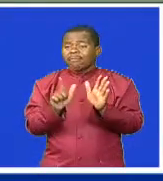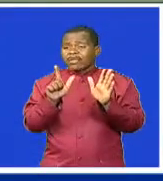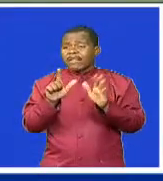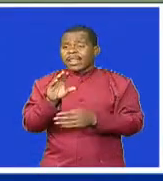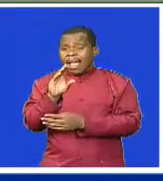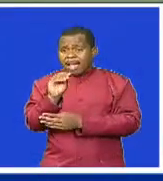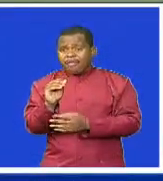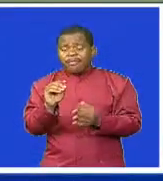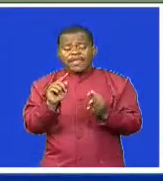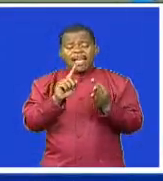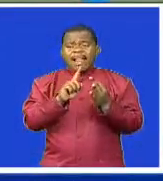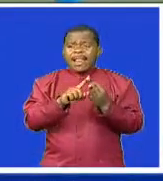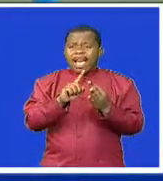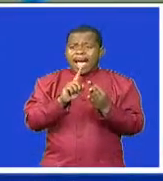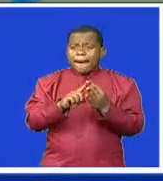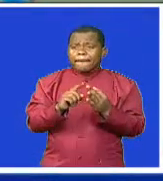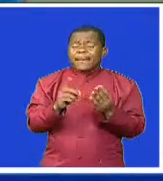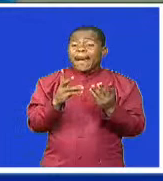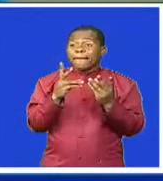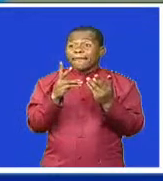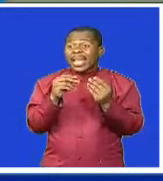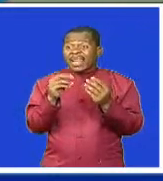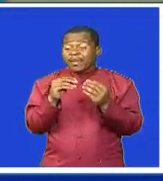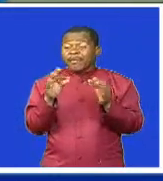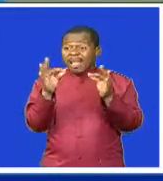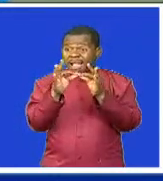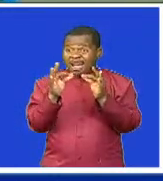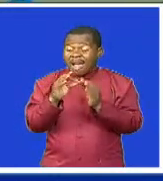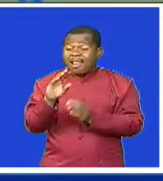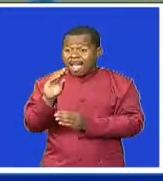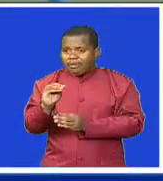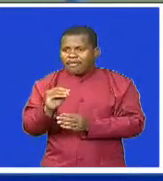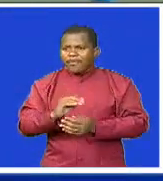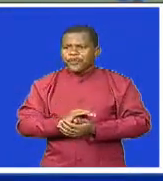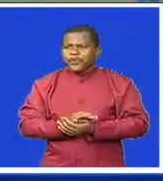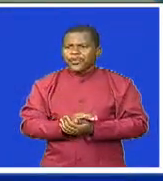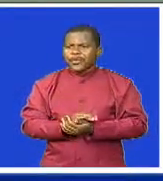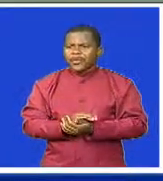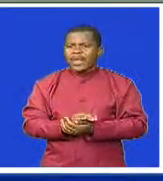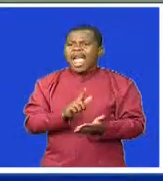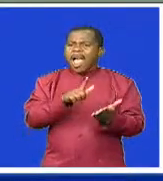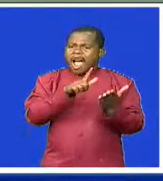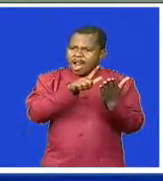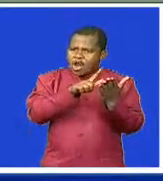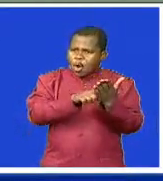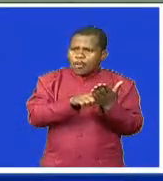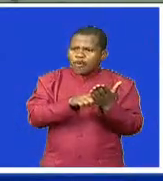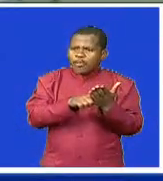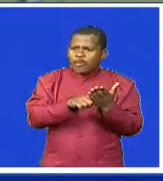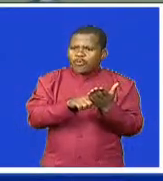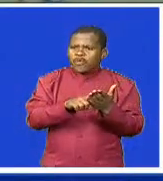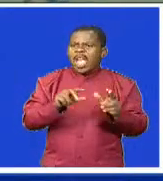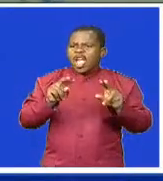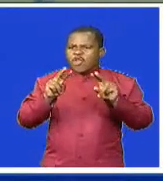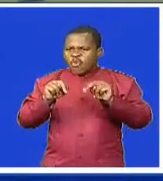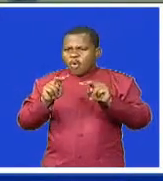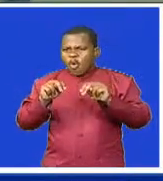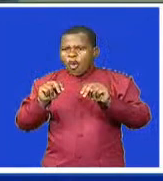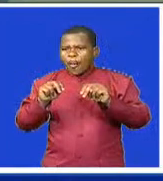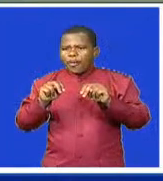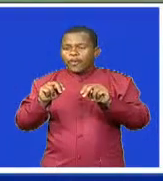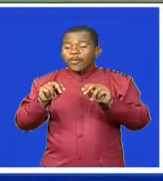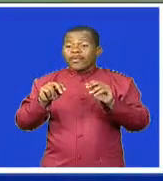many more. The program of monitoring the compliance of the clubs is conducted ahead of each new beginning of the season.